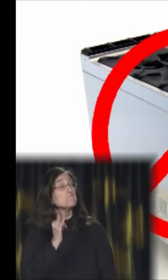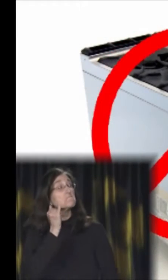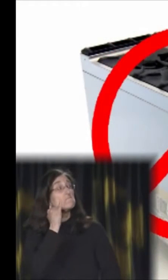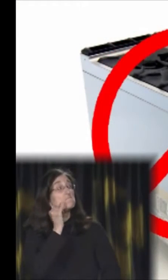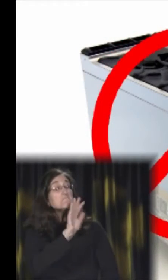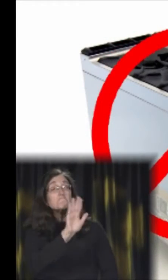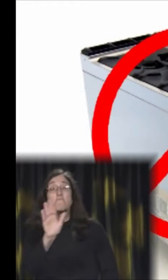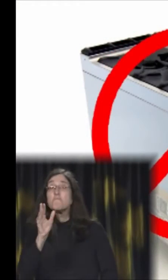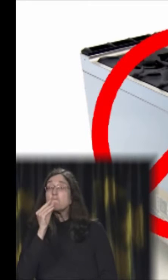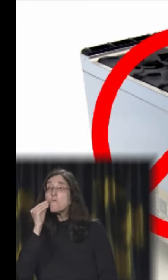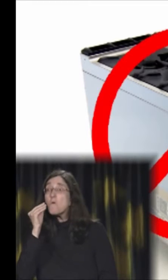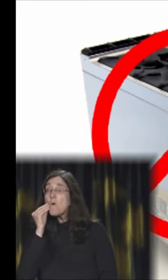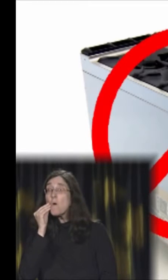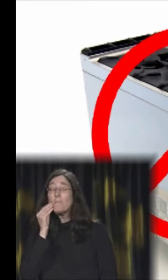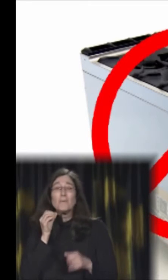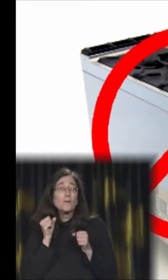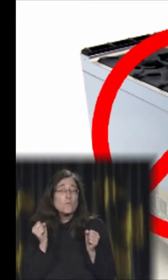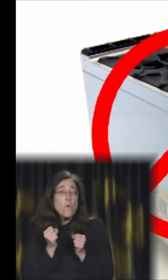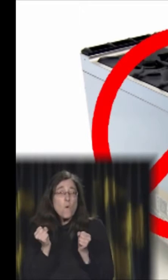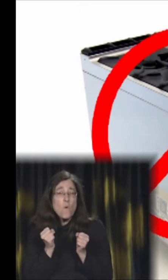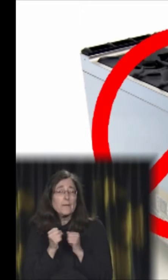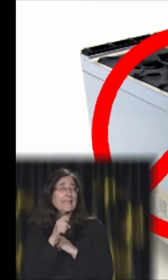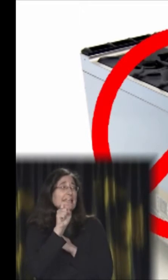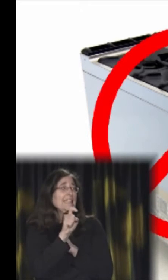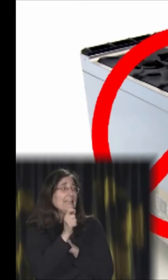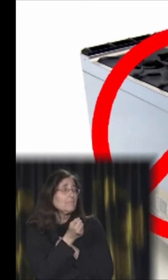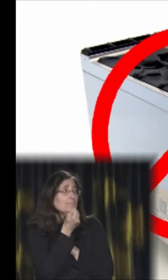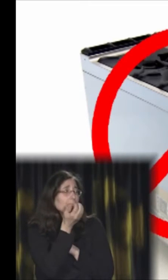And do not use a gas oven to heat your home.